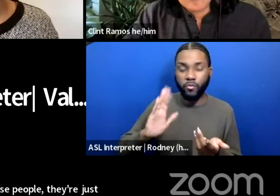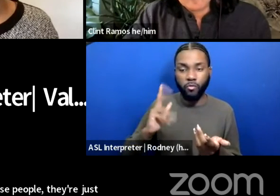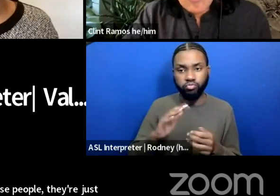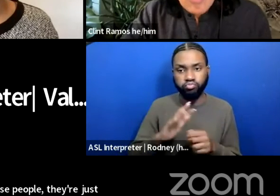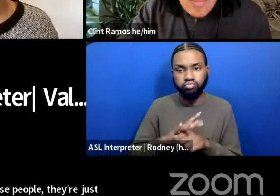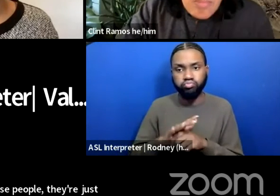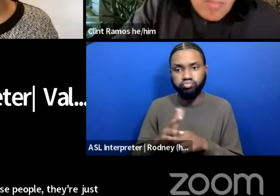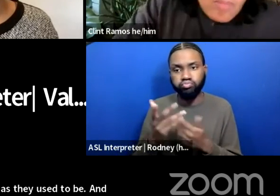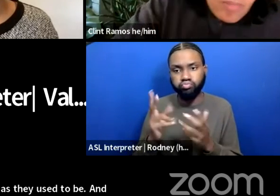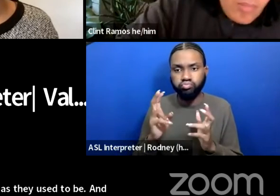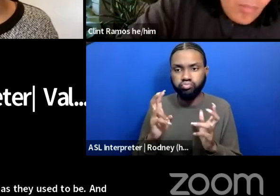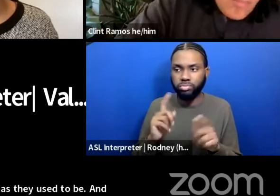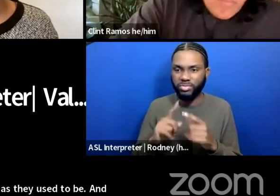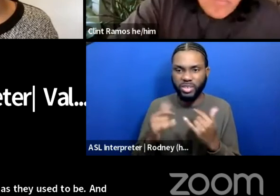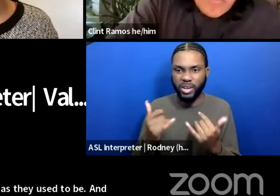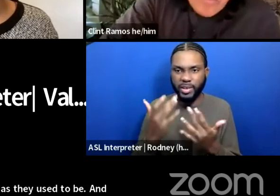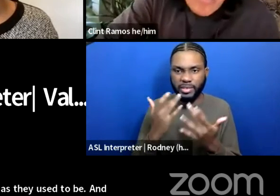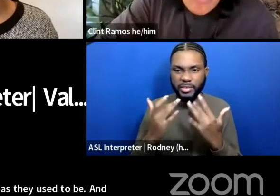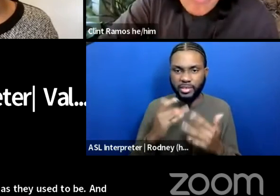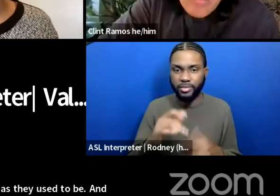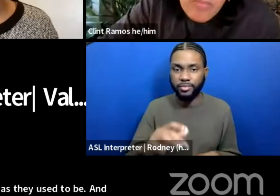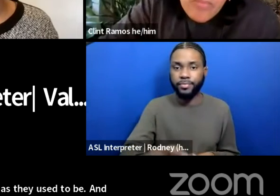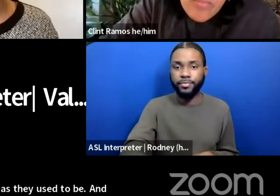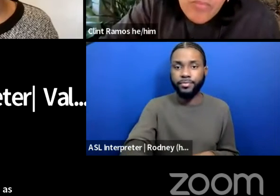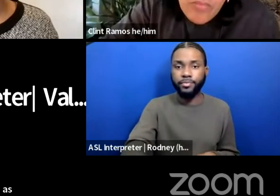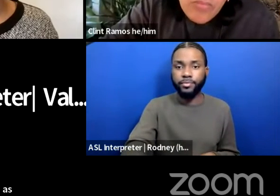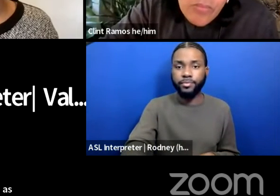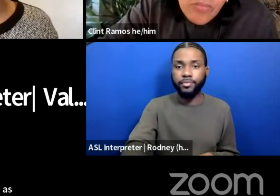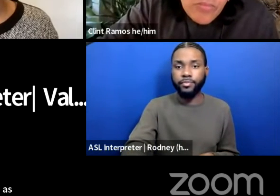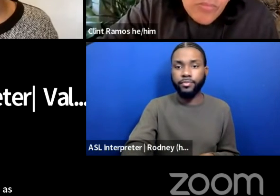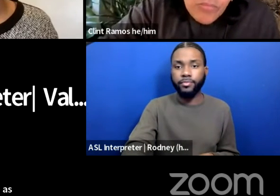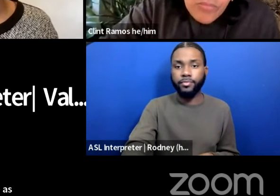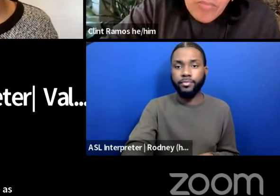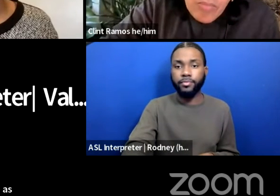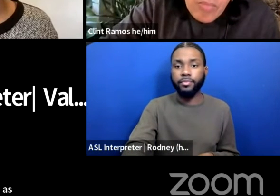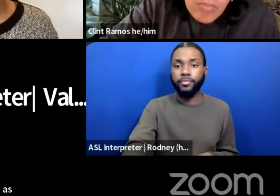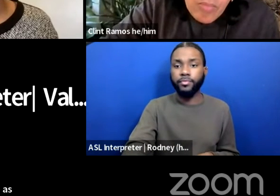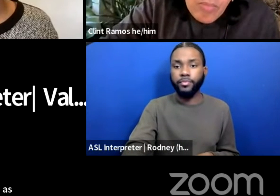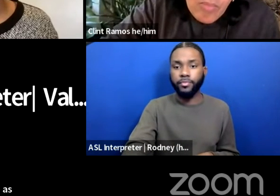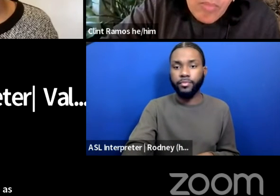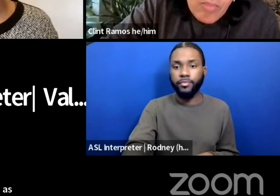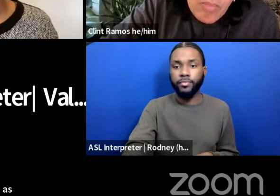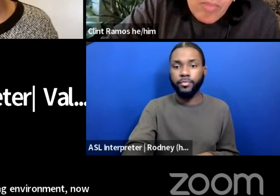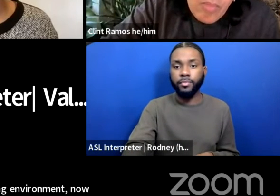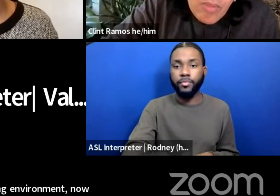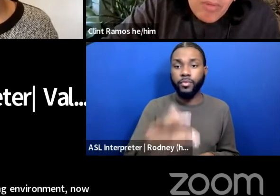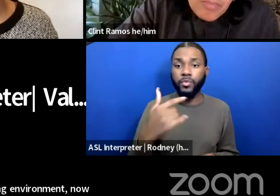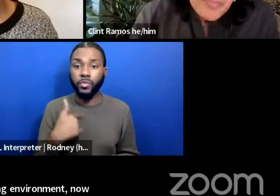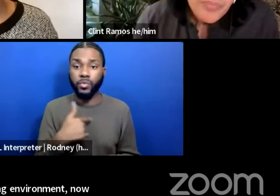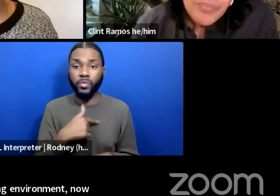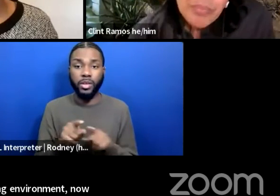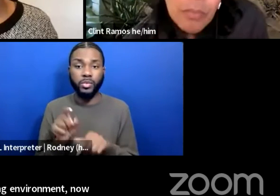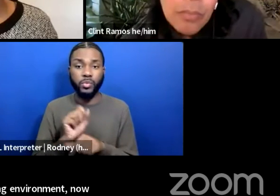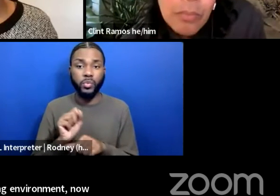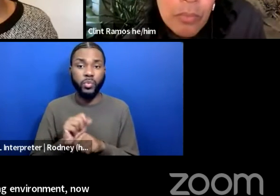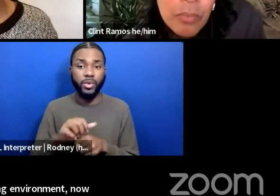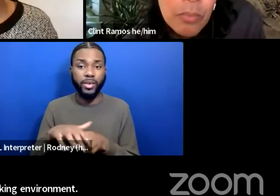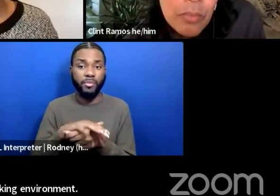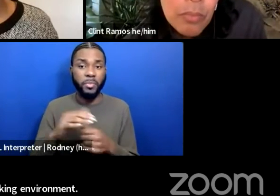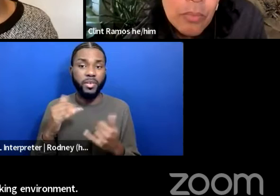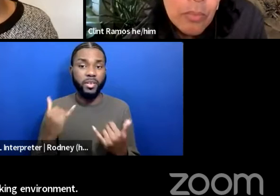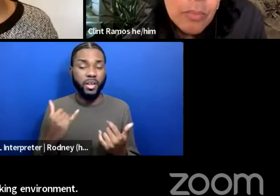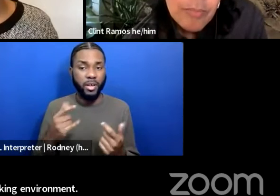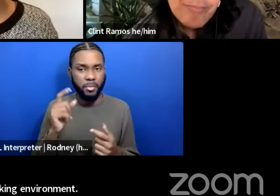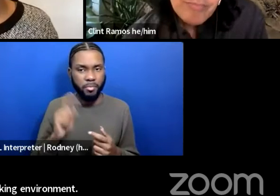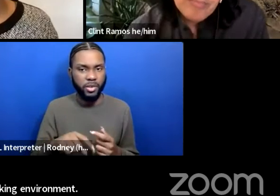as a, we, as a, as an working environment now have got